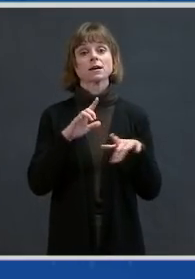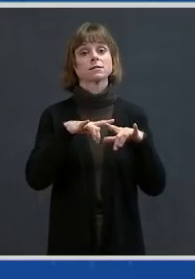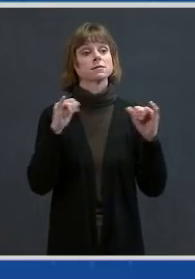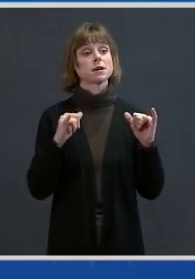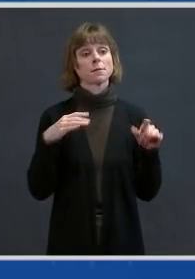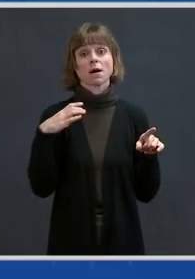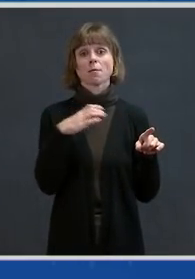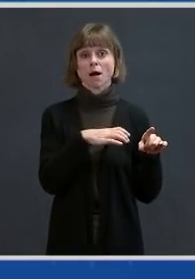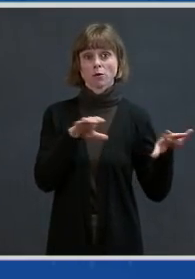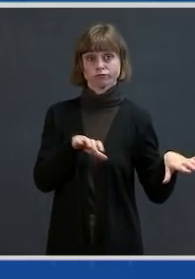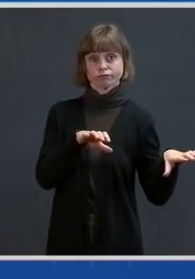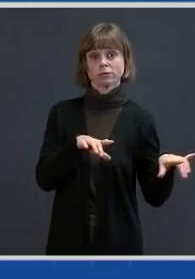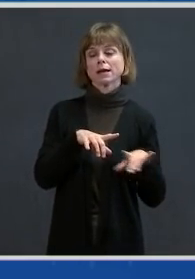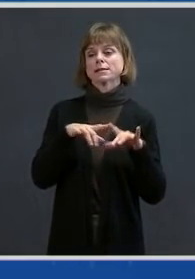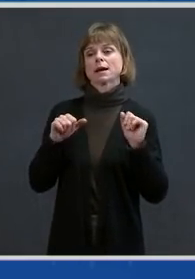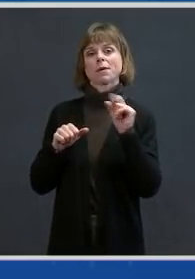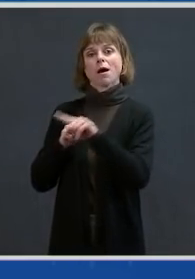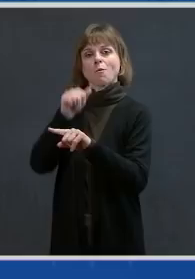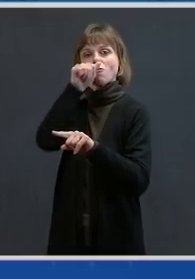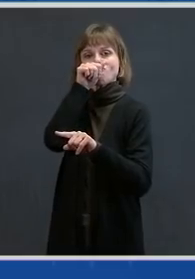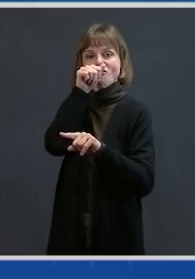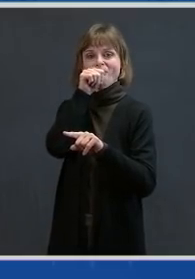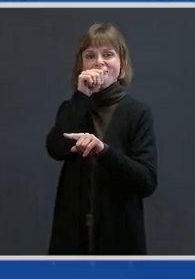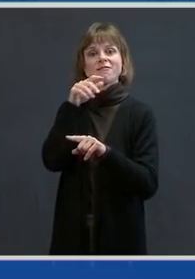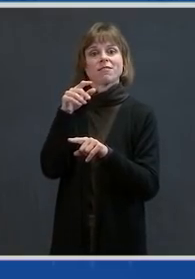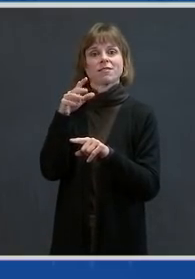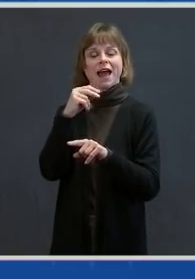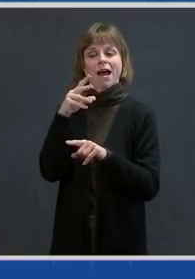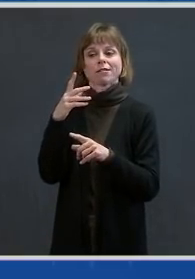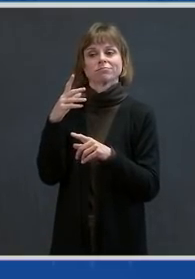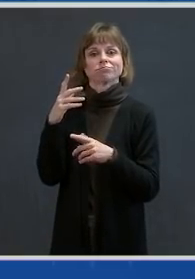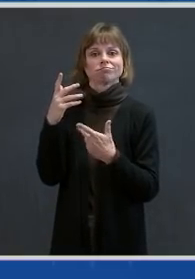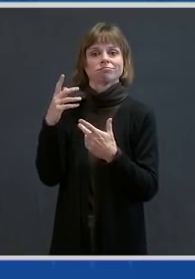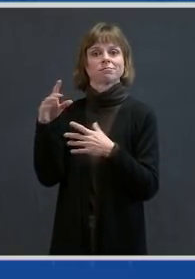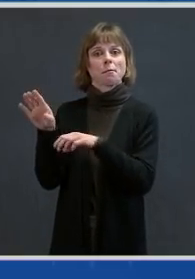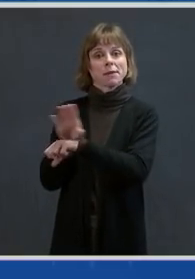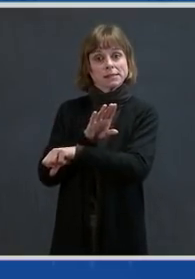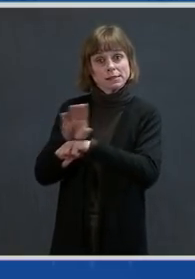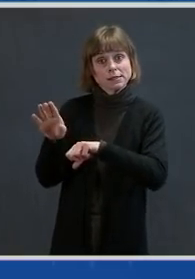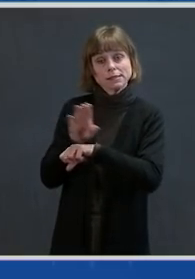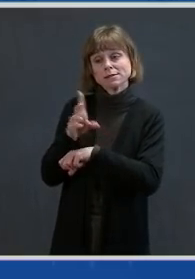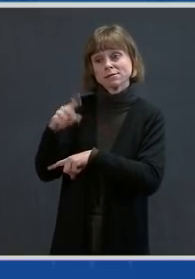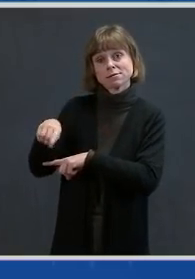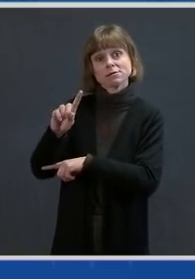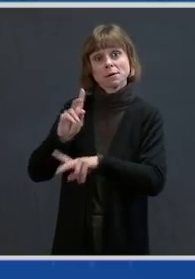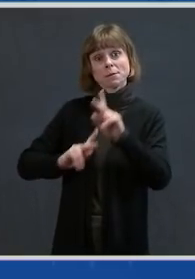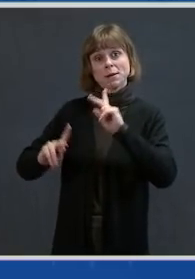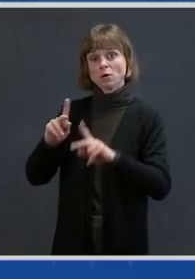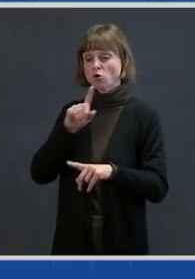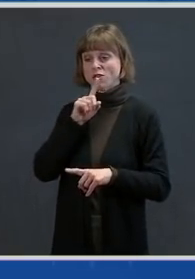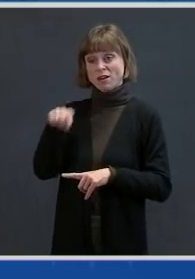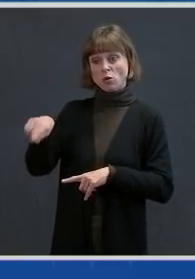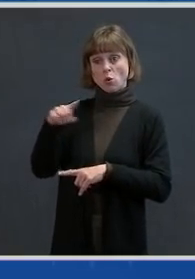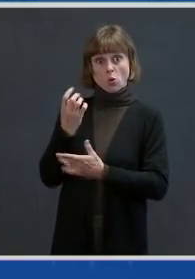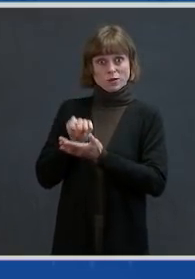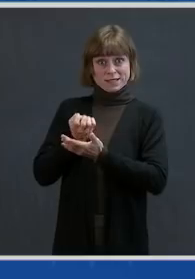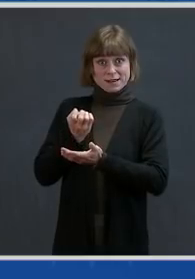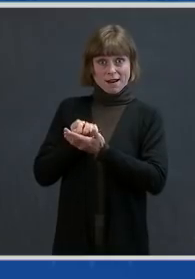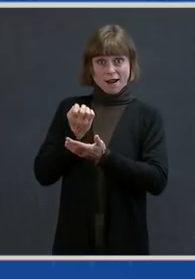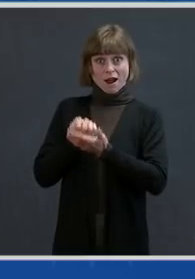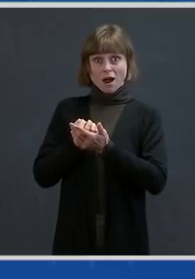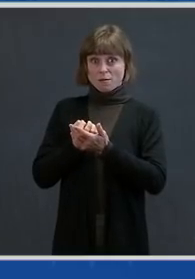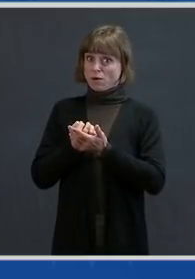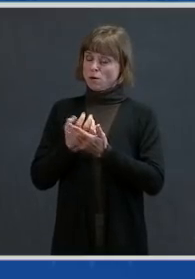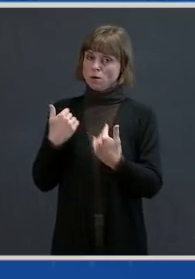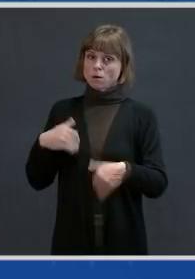the nation's private and civil sectors and the small and large companies that are at the heart of our economy and provide jobs to so